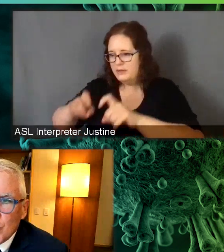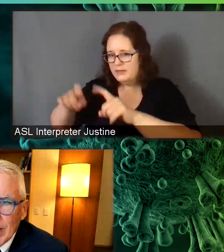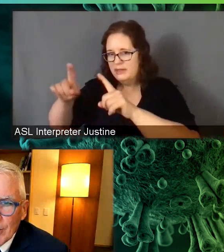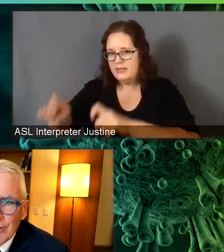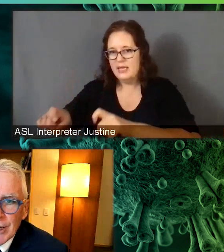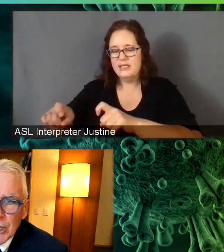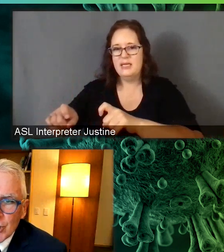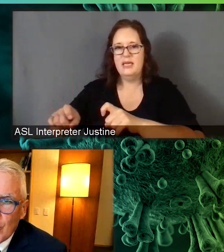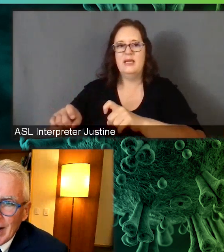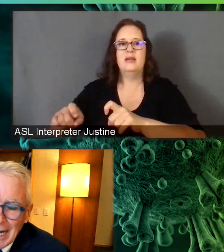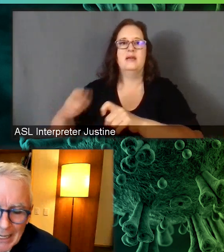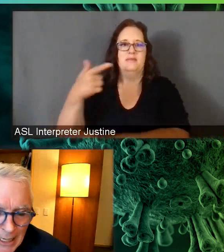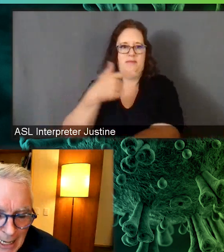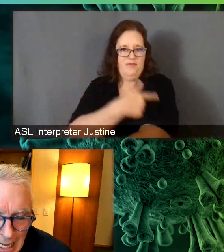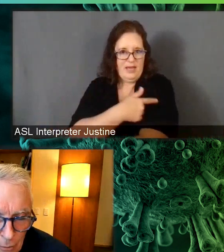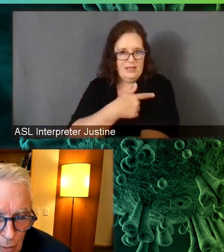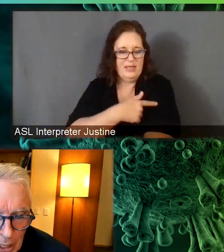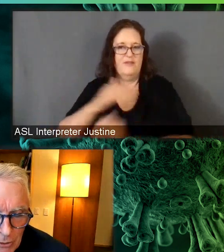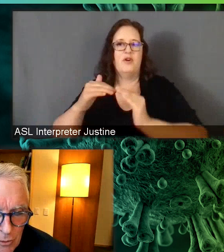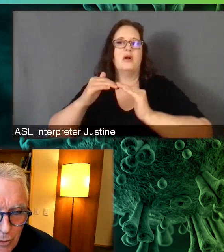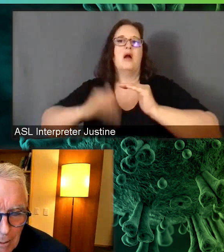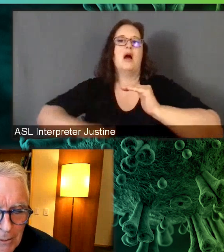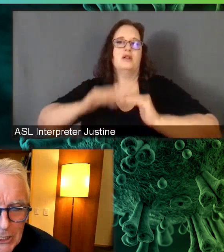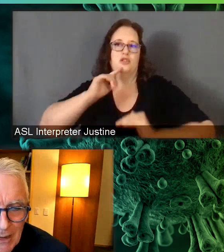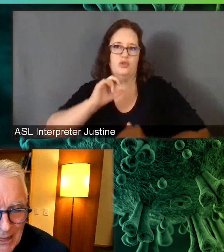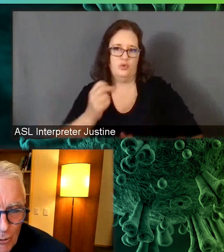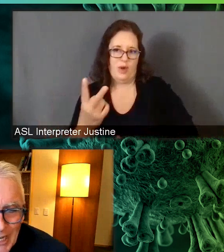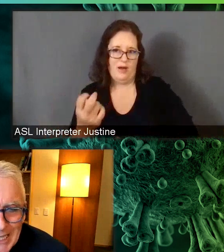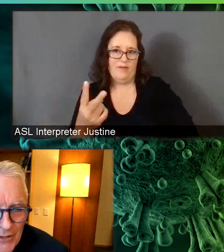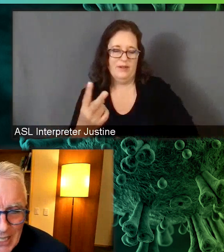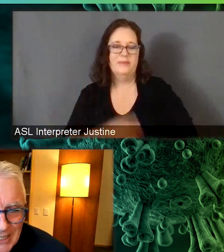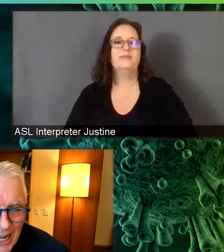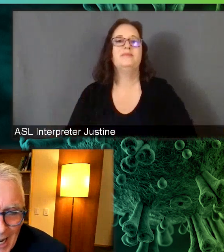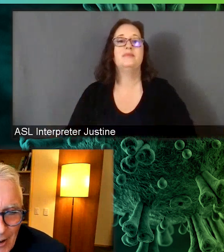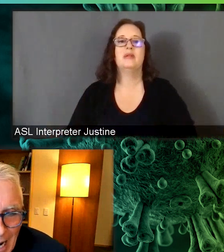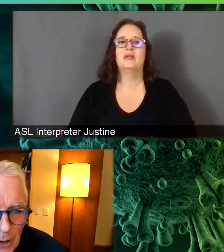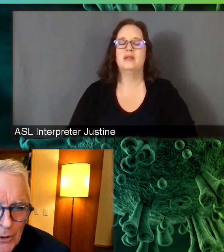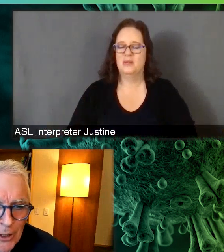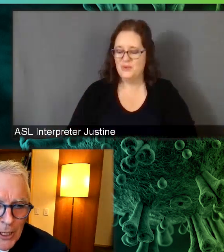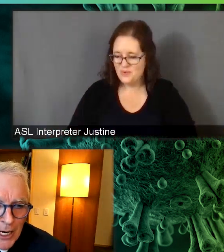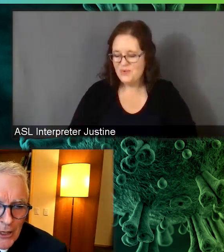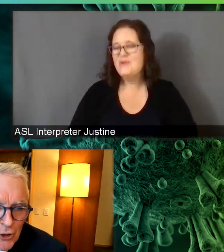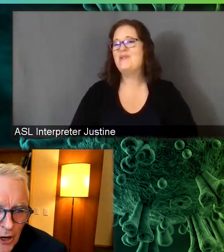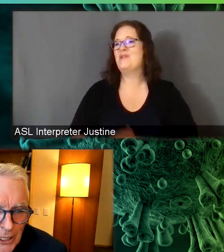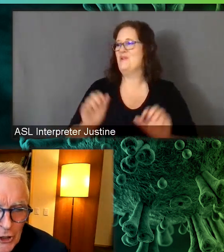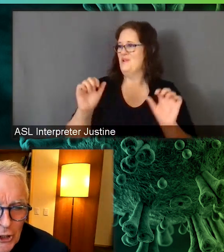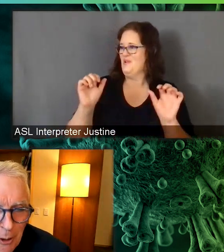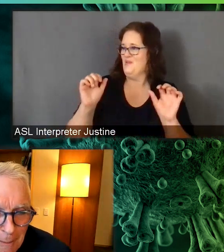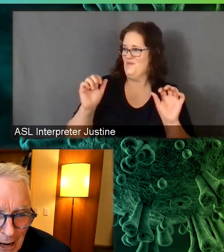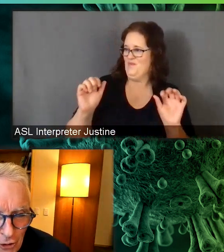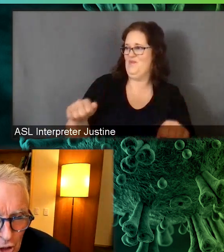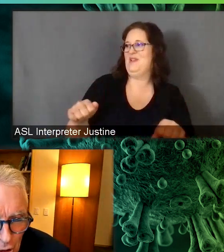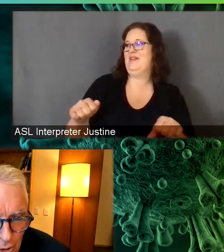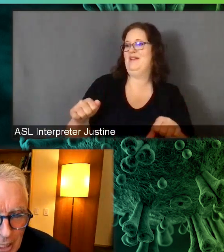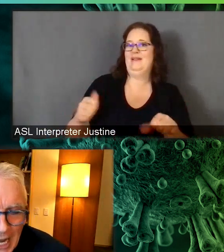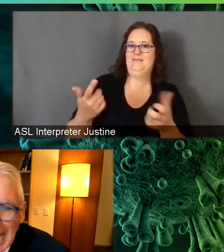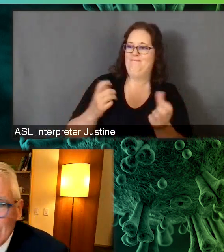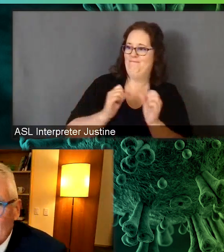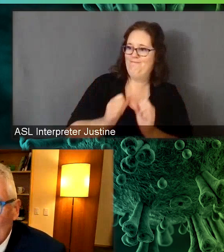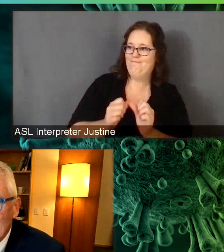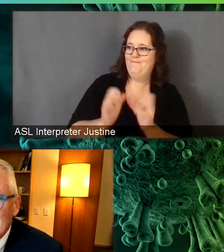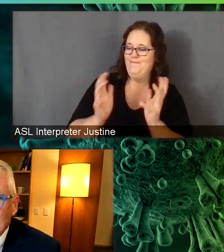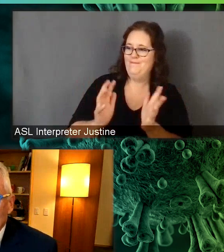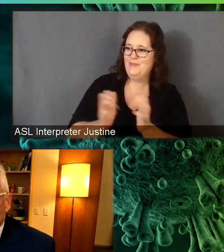12. So again, we could probably spend the rest of the entire hour talking to you about children